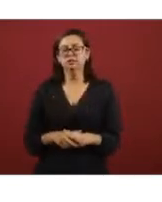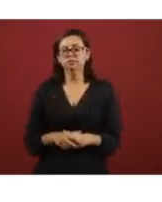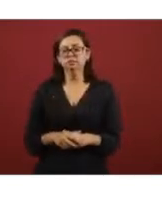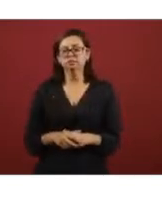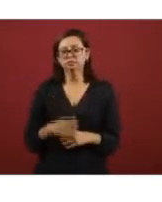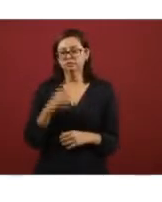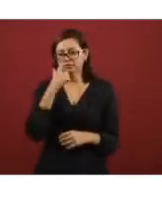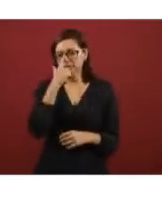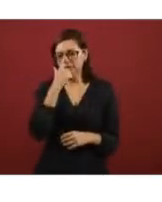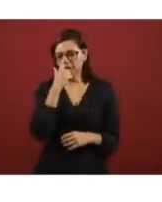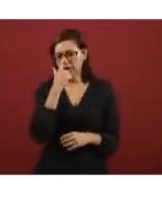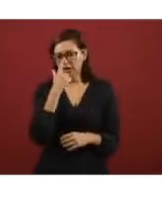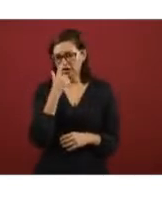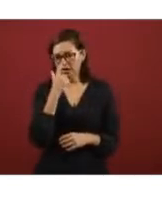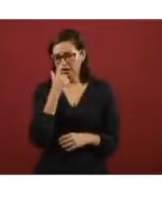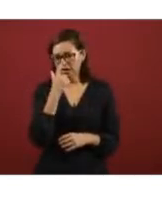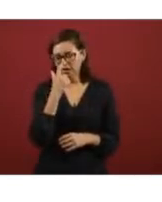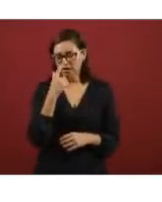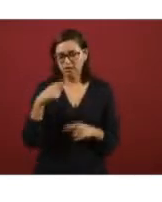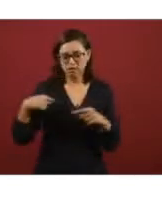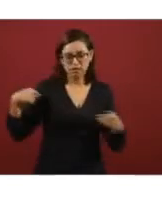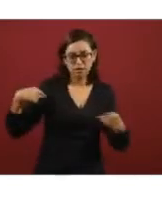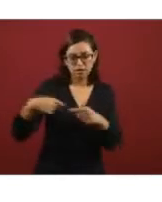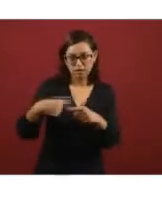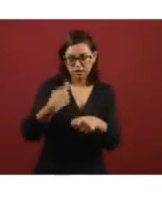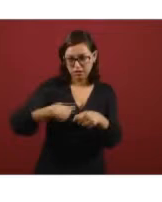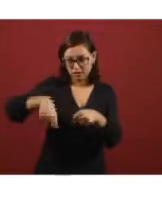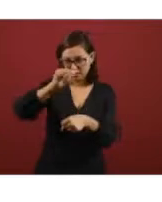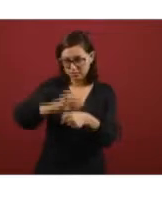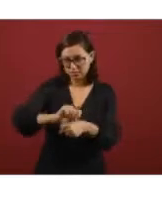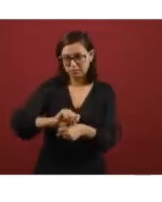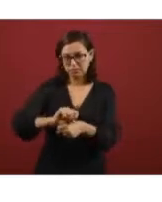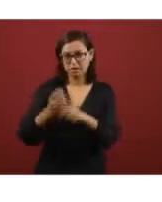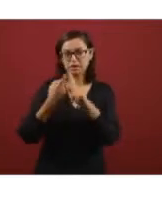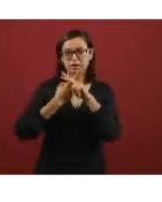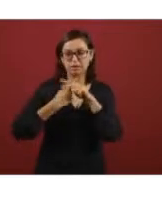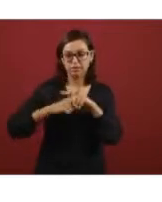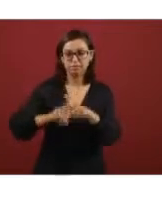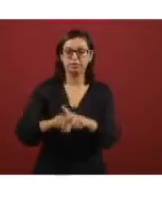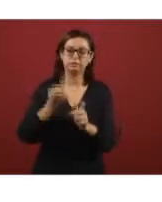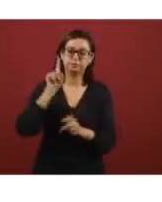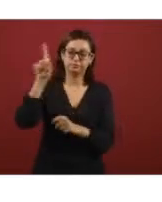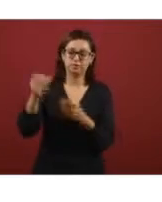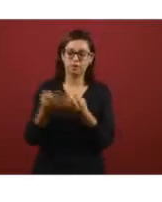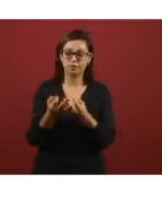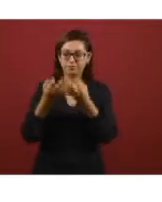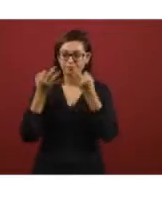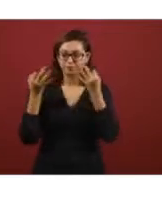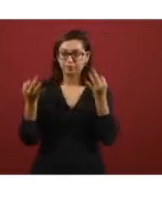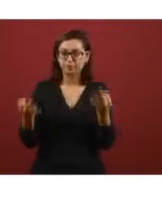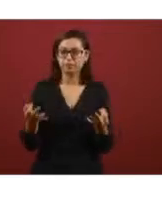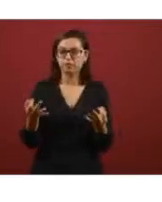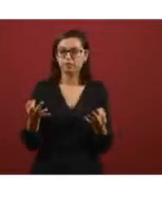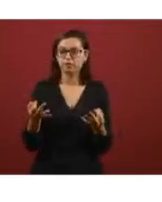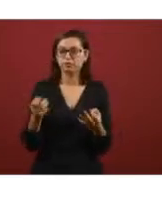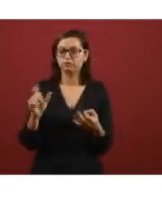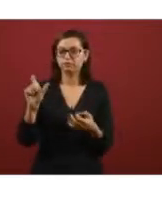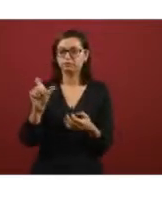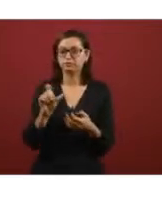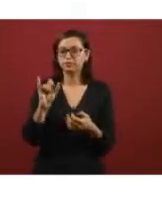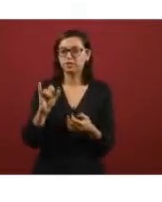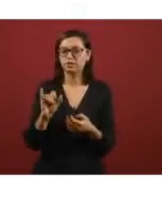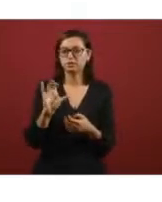at the end of September and the end of this week we should in the Camp